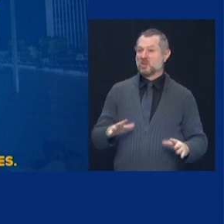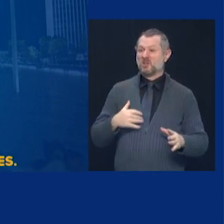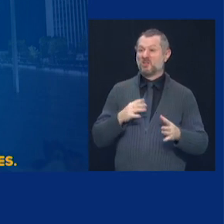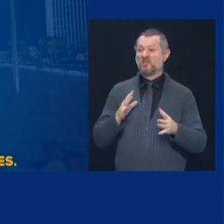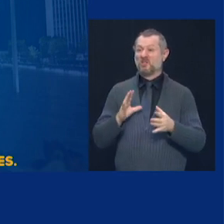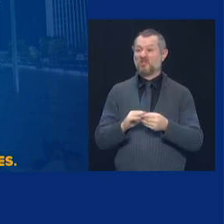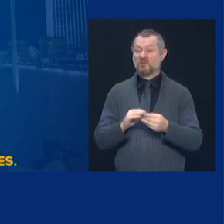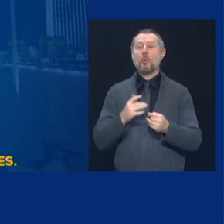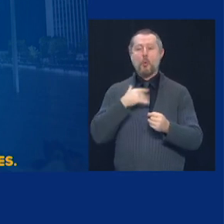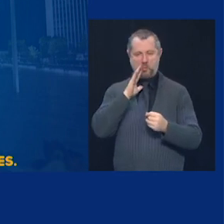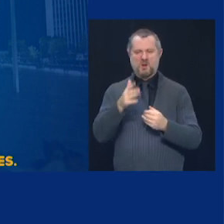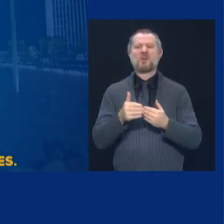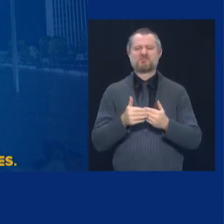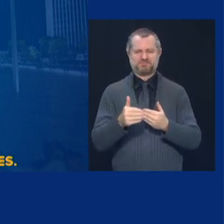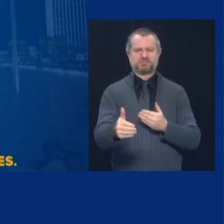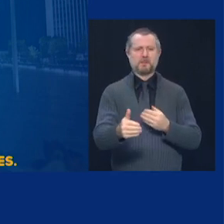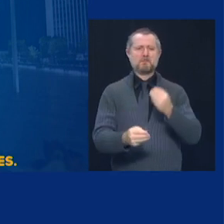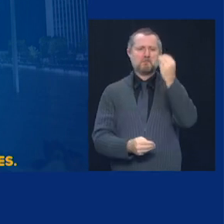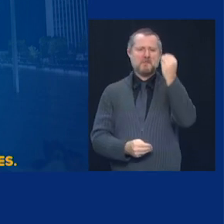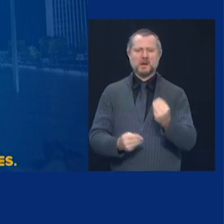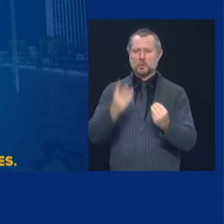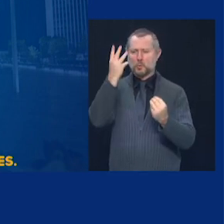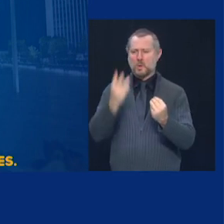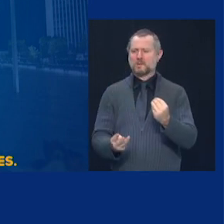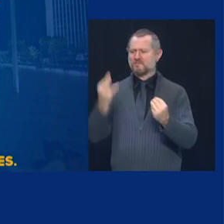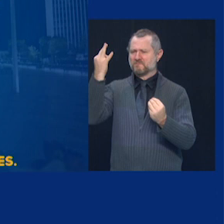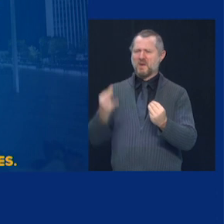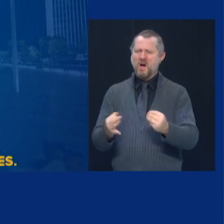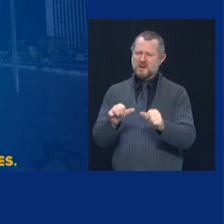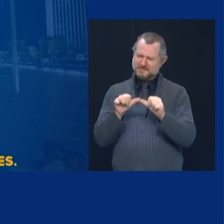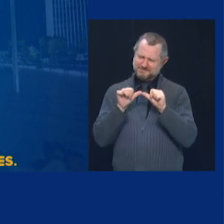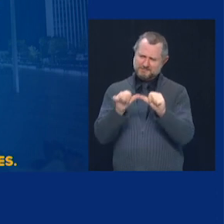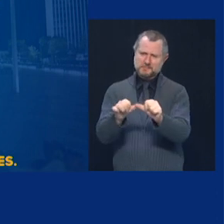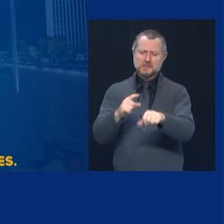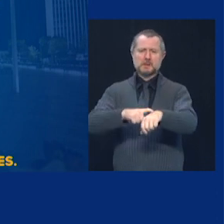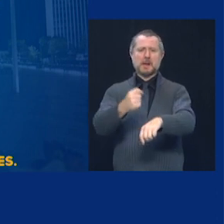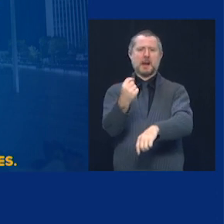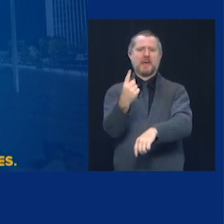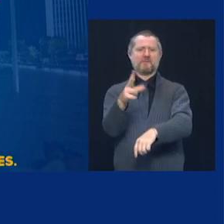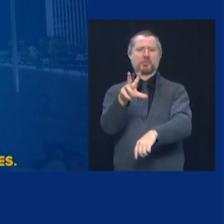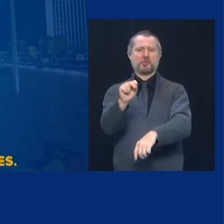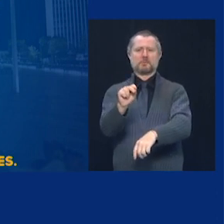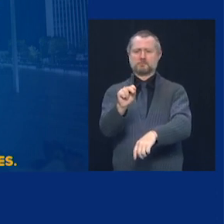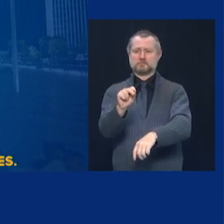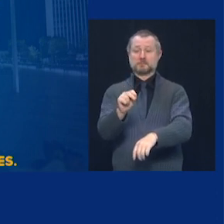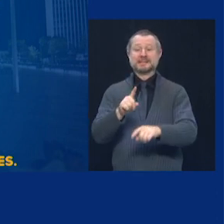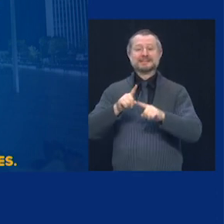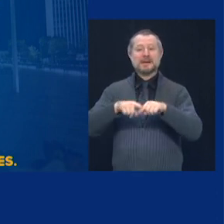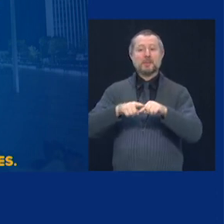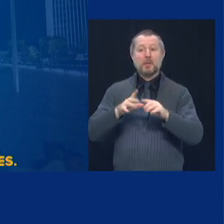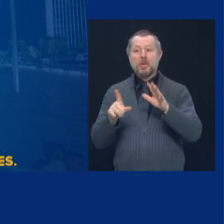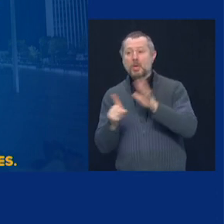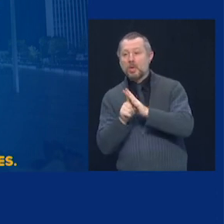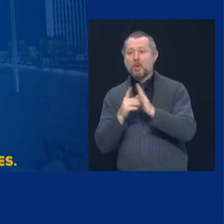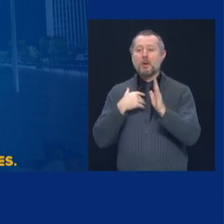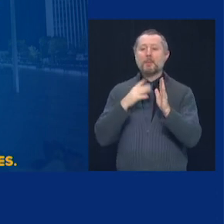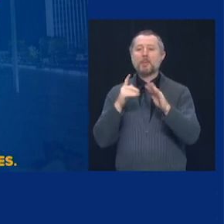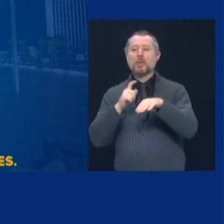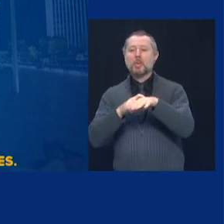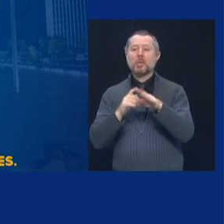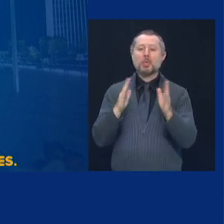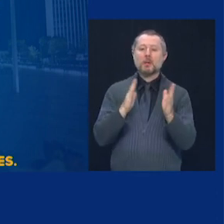briefings Monday, Wednesday, Friday, 1130. Depending on the circumstances, we may do additional briefings. We're now